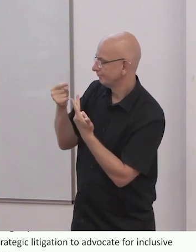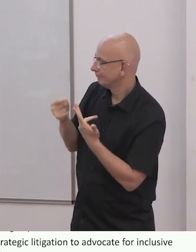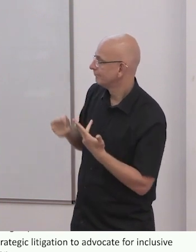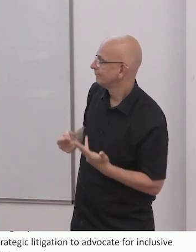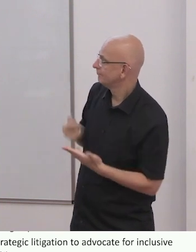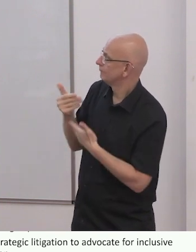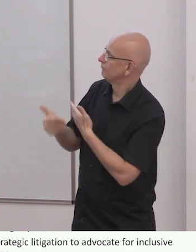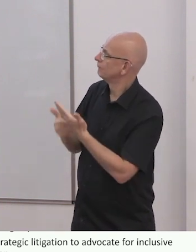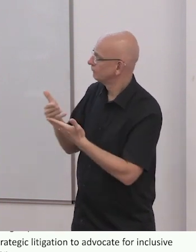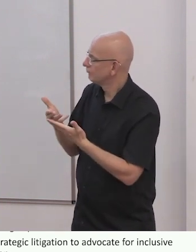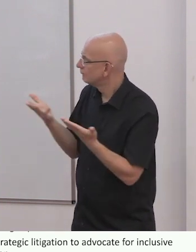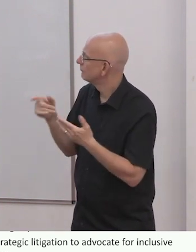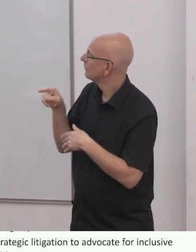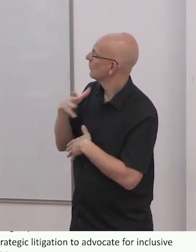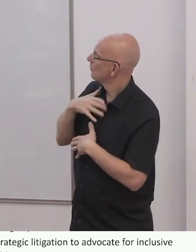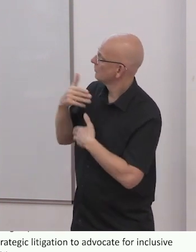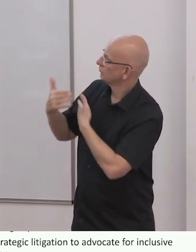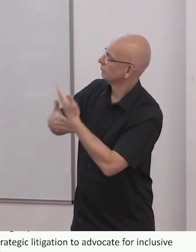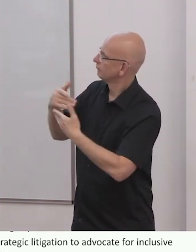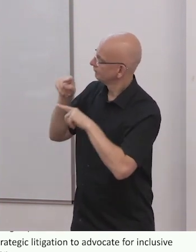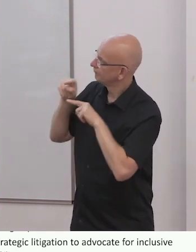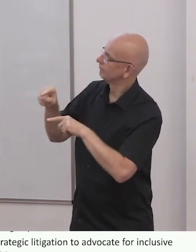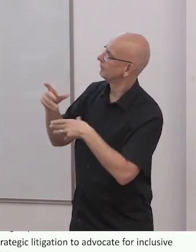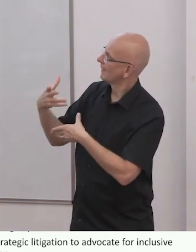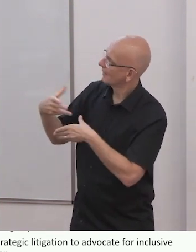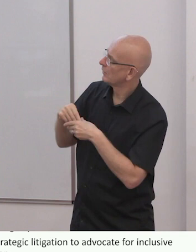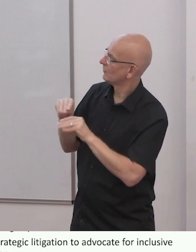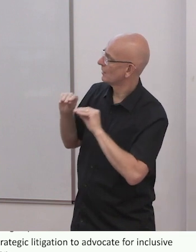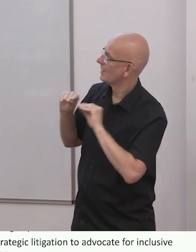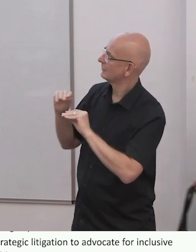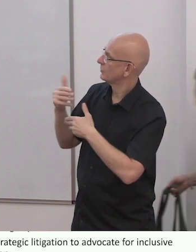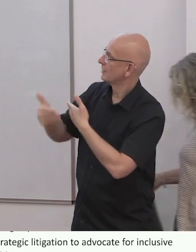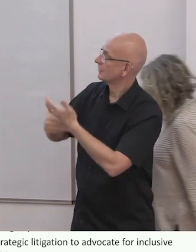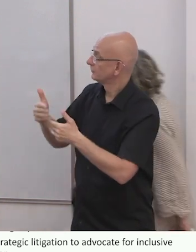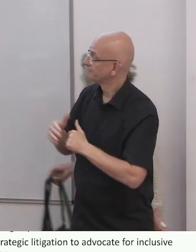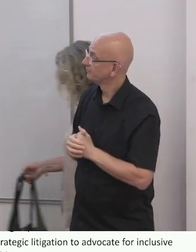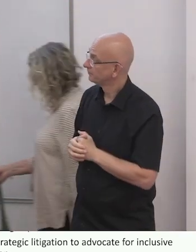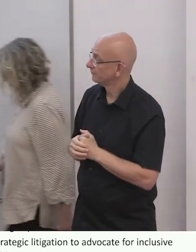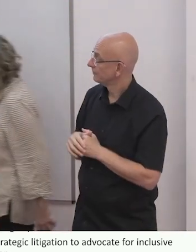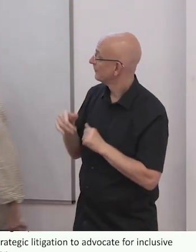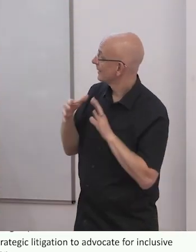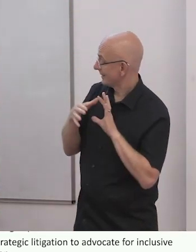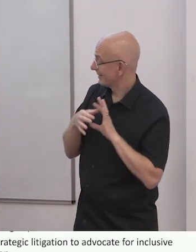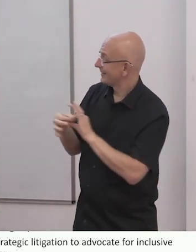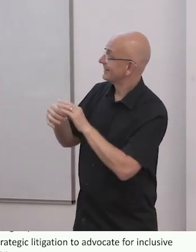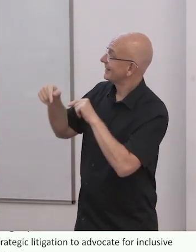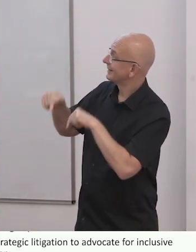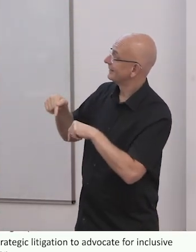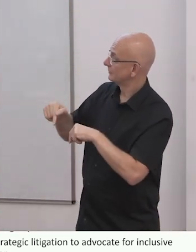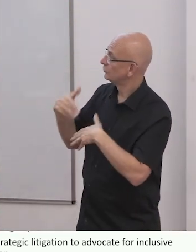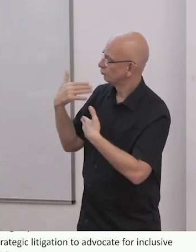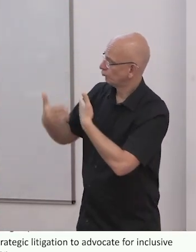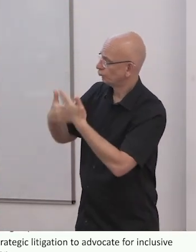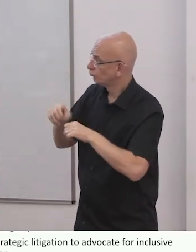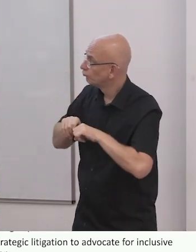Catalyst was active in regional and international advocacy events. Catalyst the